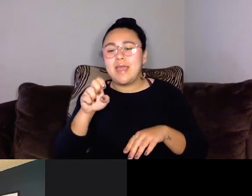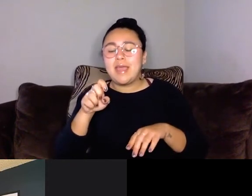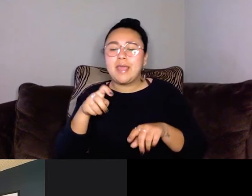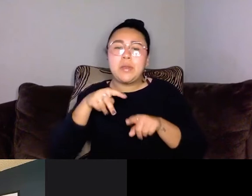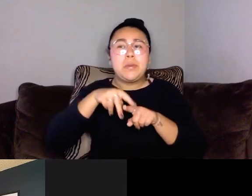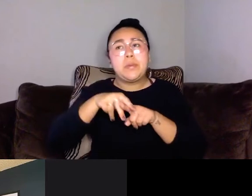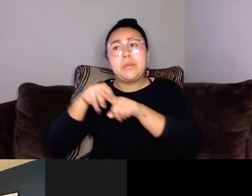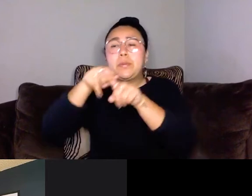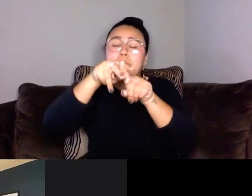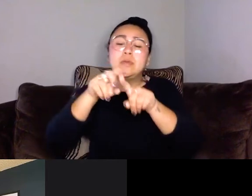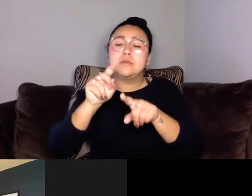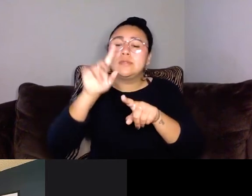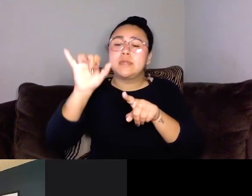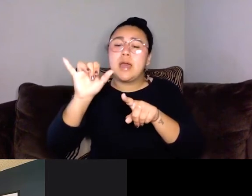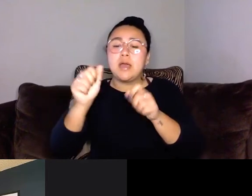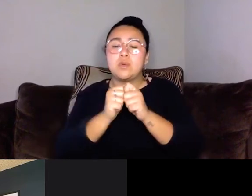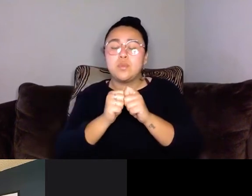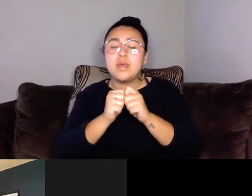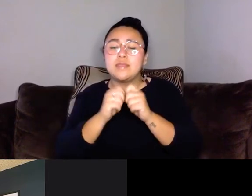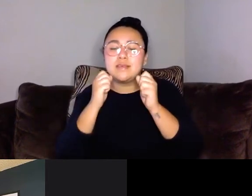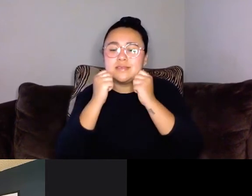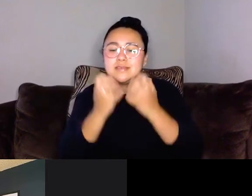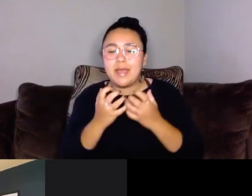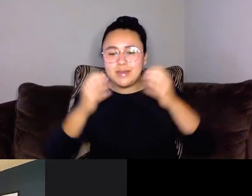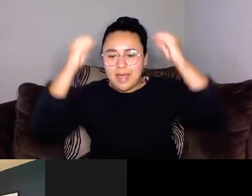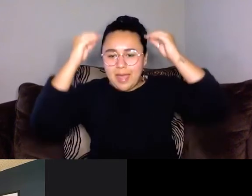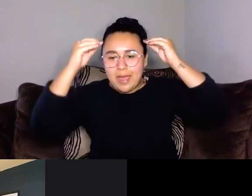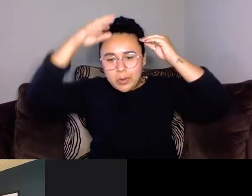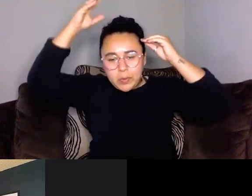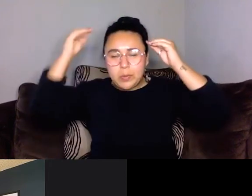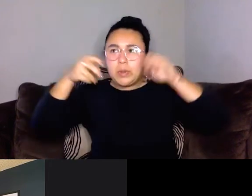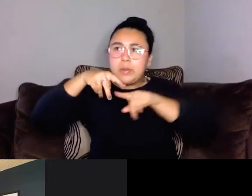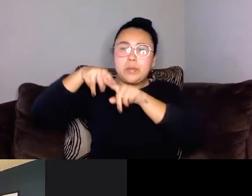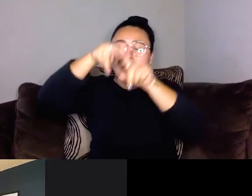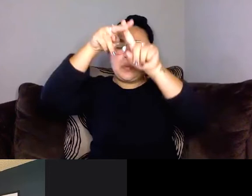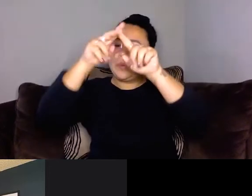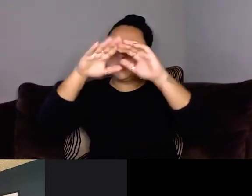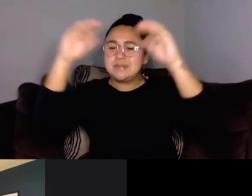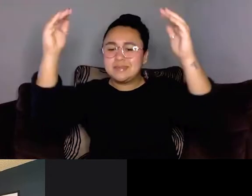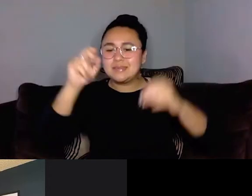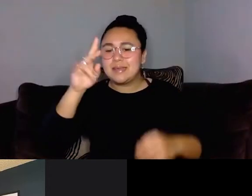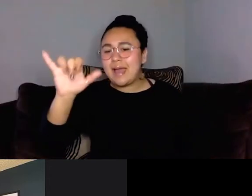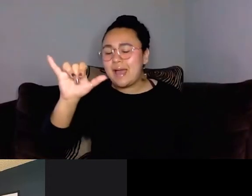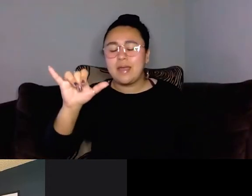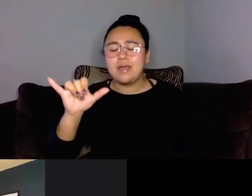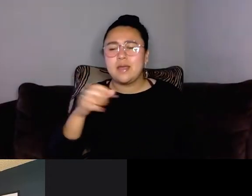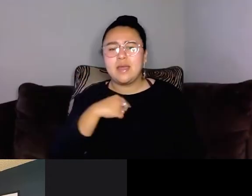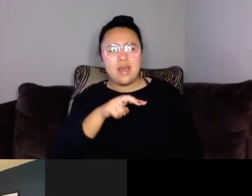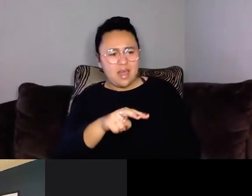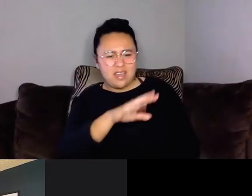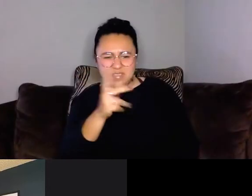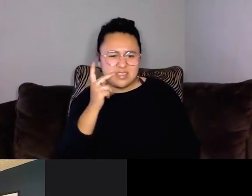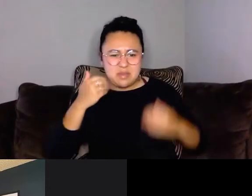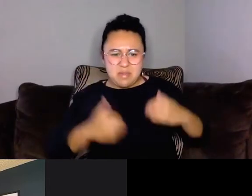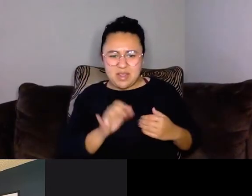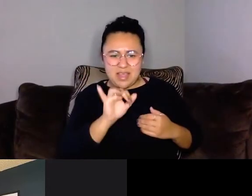Santa hat on. And I was like, I've never seen anything like that before. I've never seen a body like that expressing so